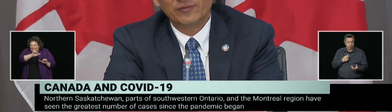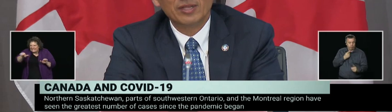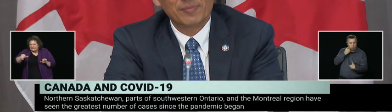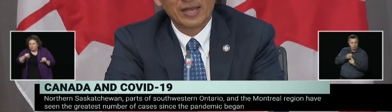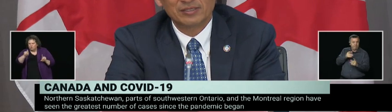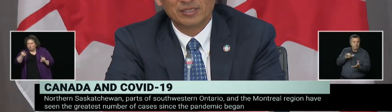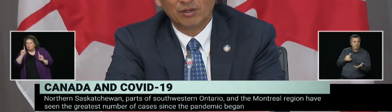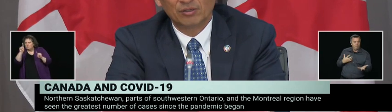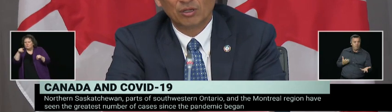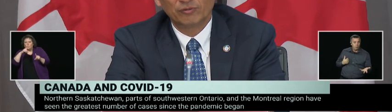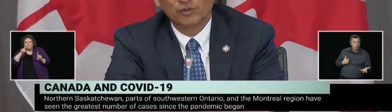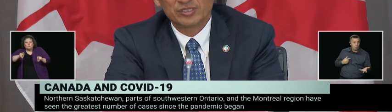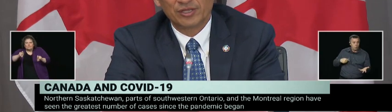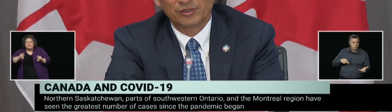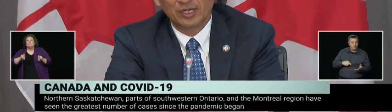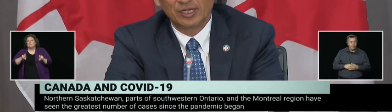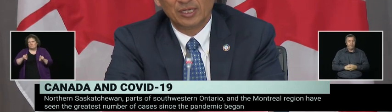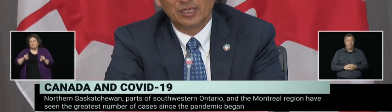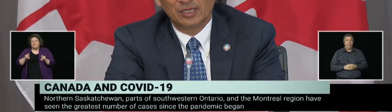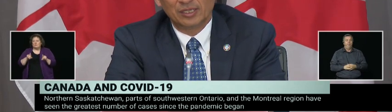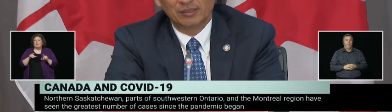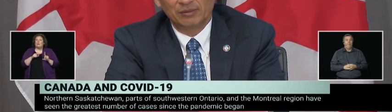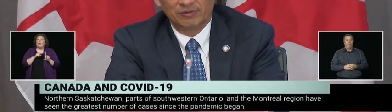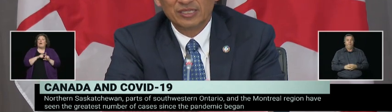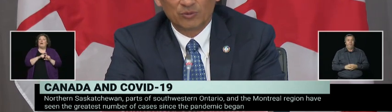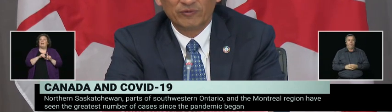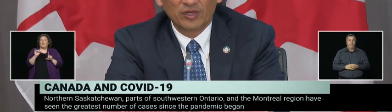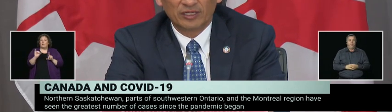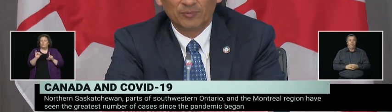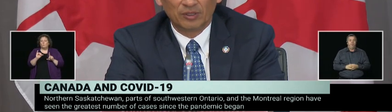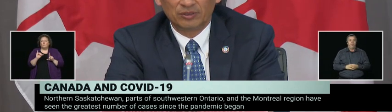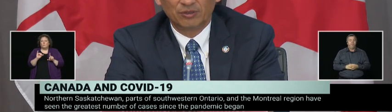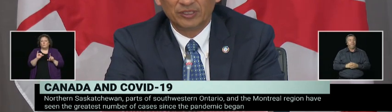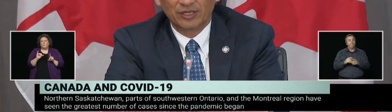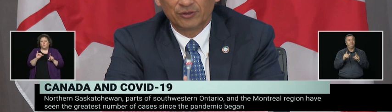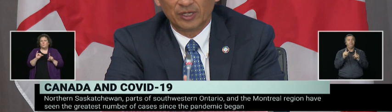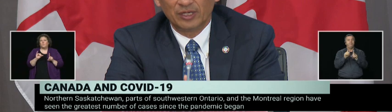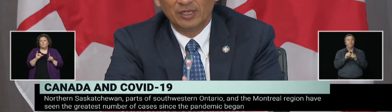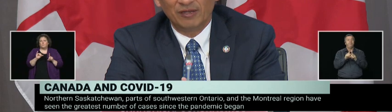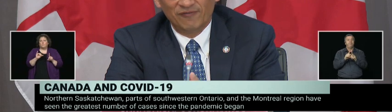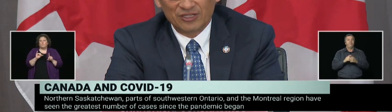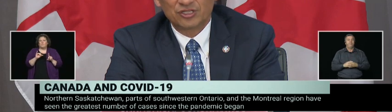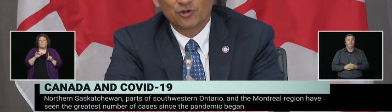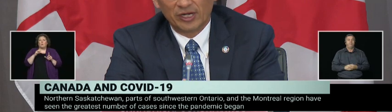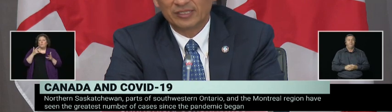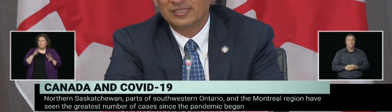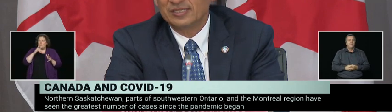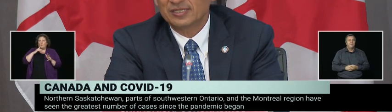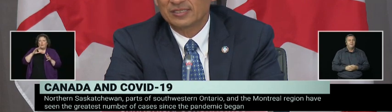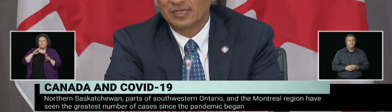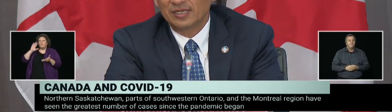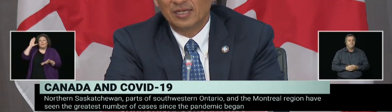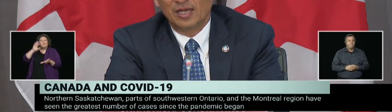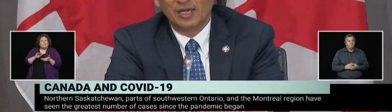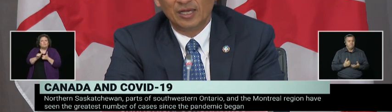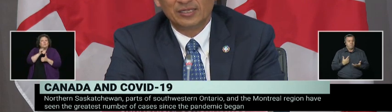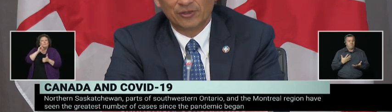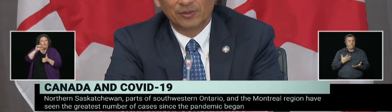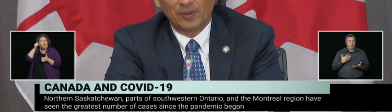less of an impact on all of those other things that we've talked about, you know, the other infectious, crying diseases